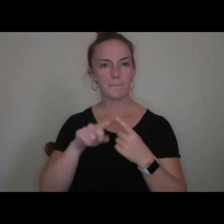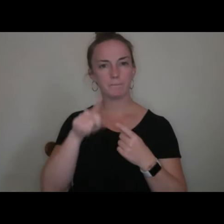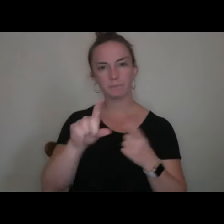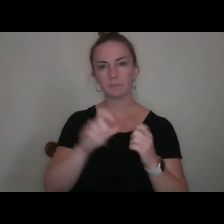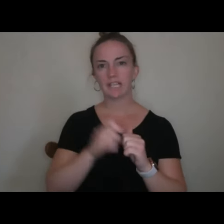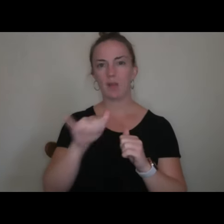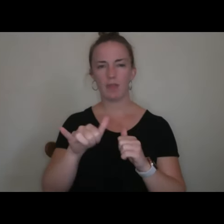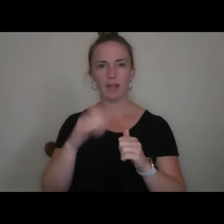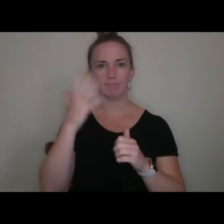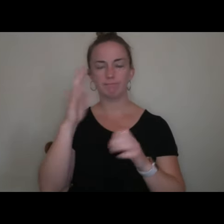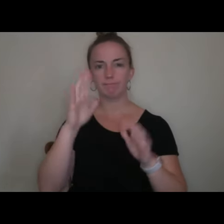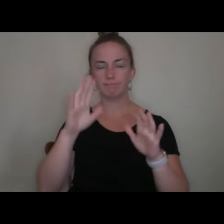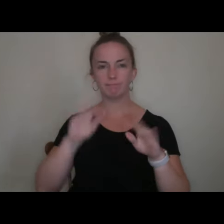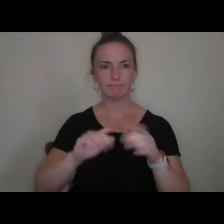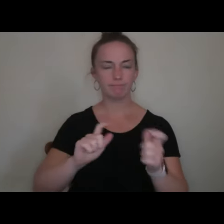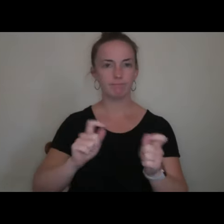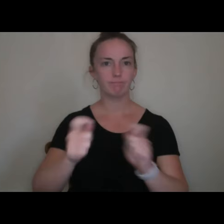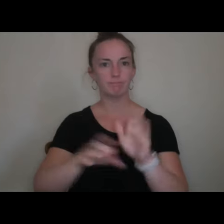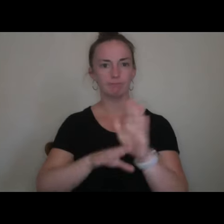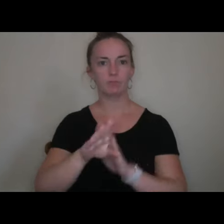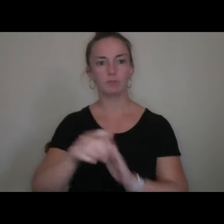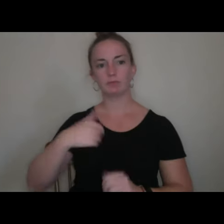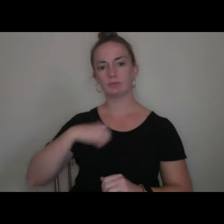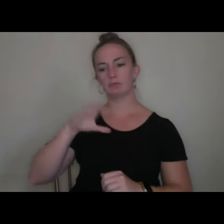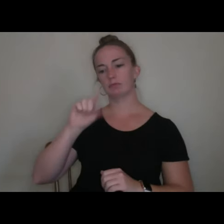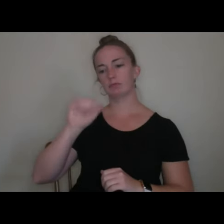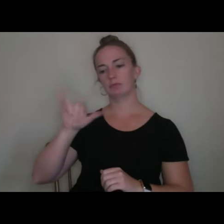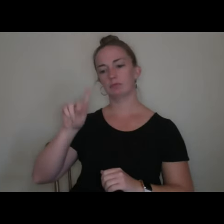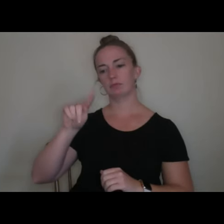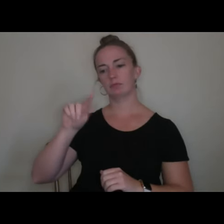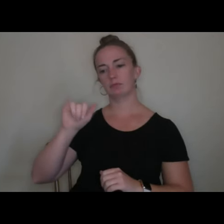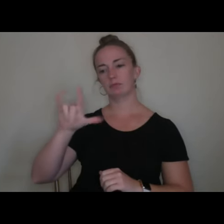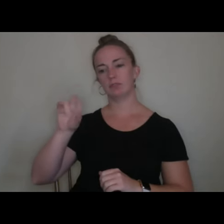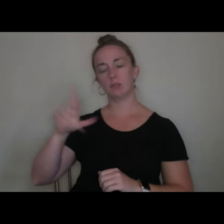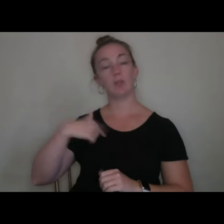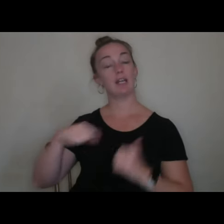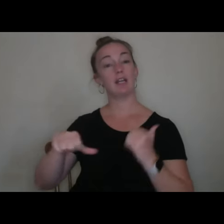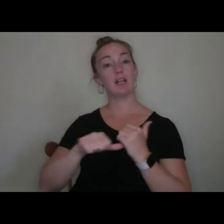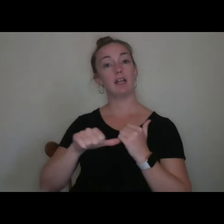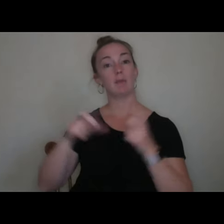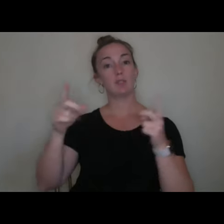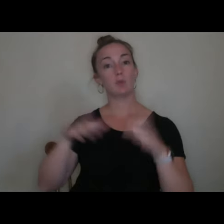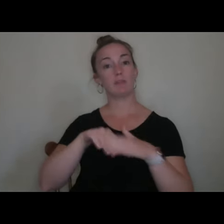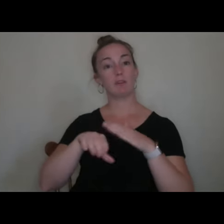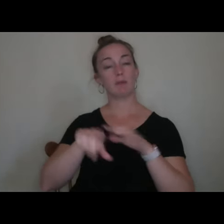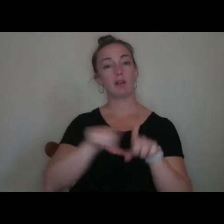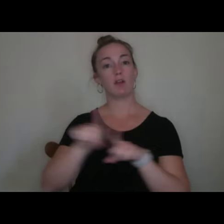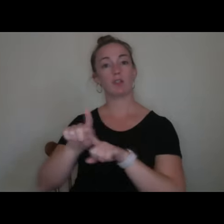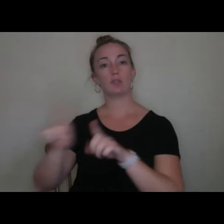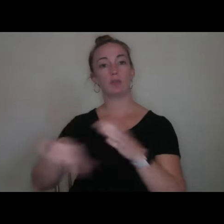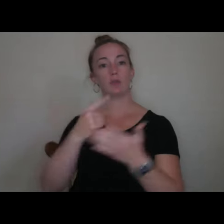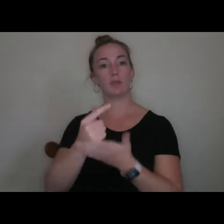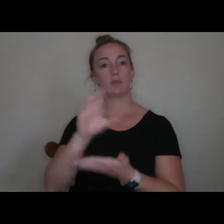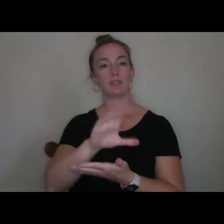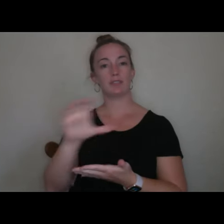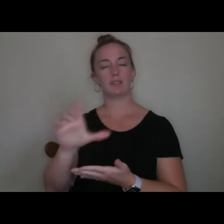shape. My name is Clay Taylor and I'm an assistant director of admission and I'm also a 2016 graduate from center. And I have the pleasure to